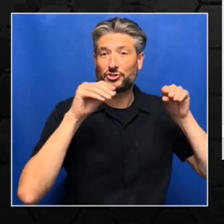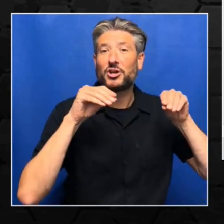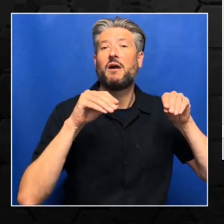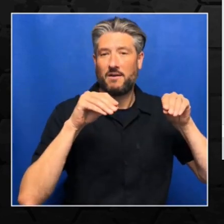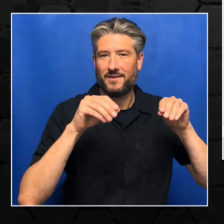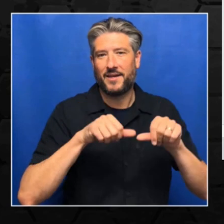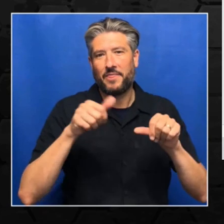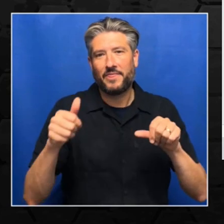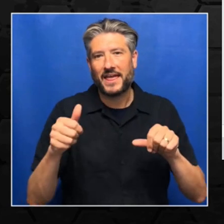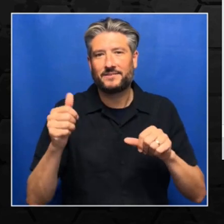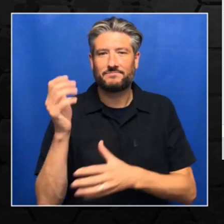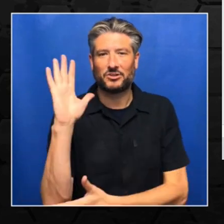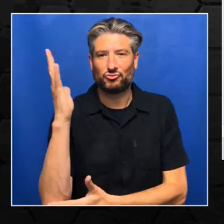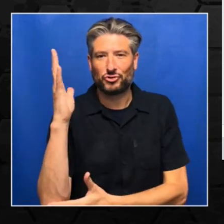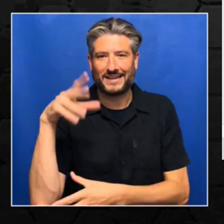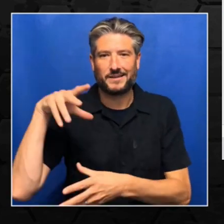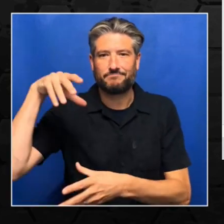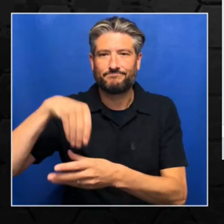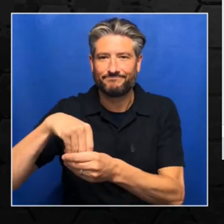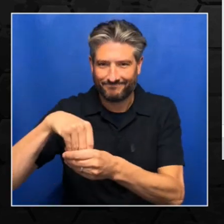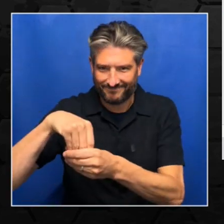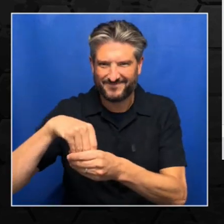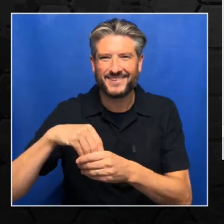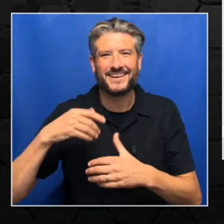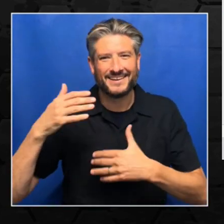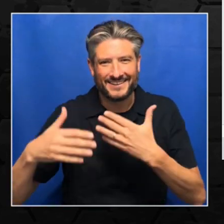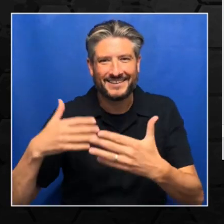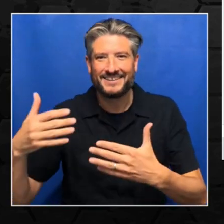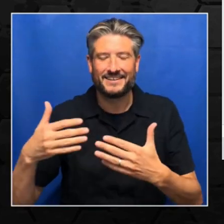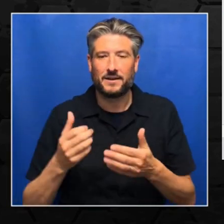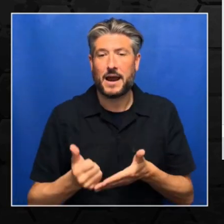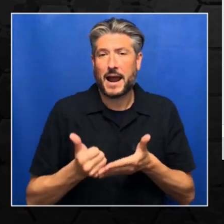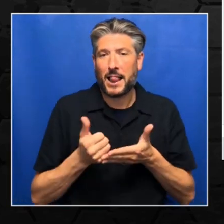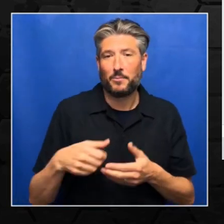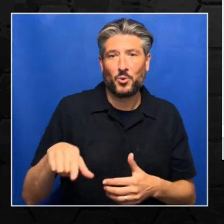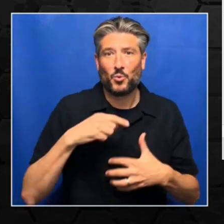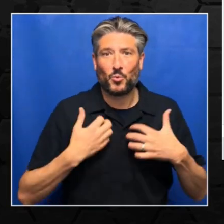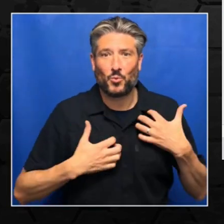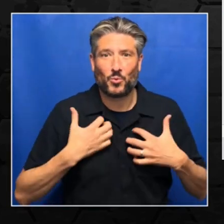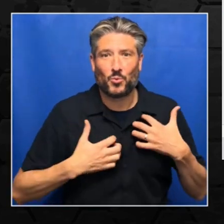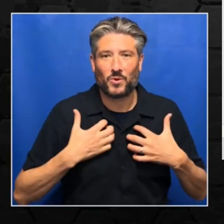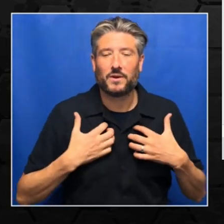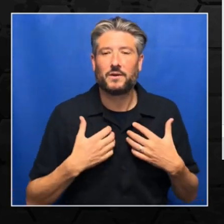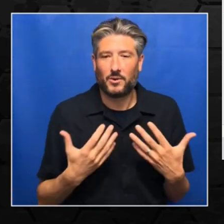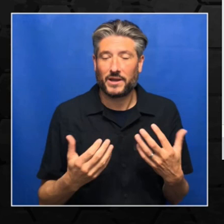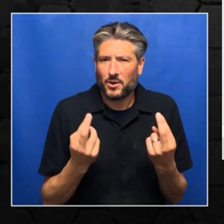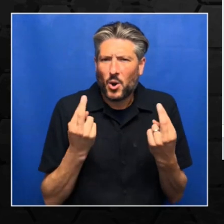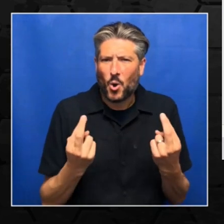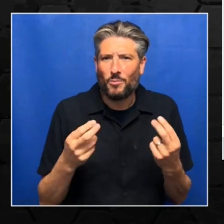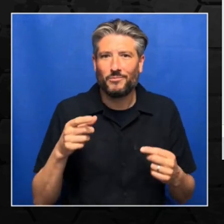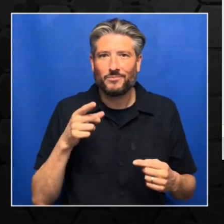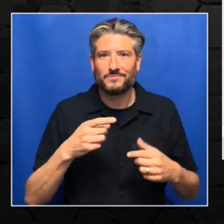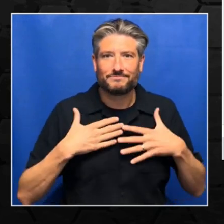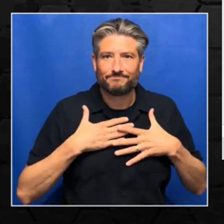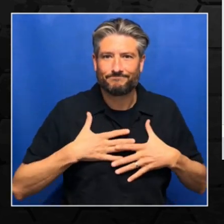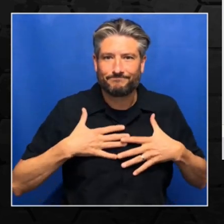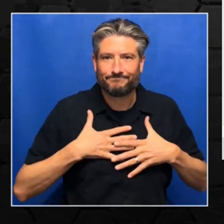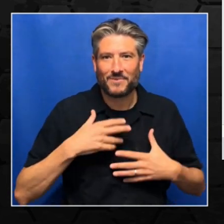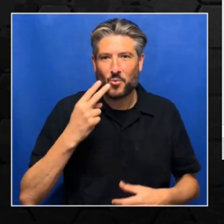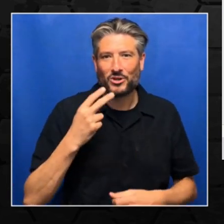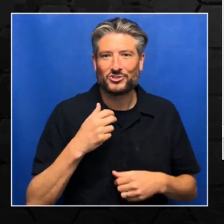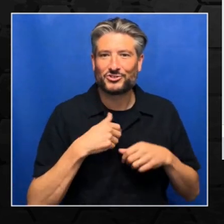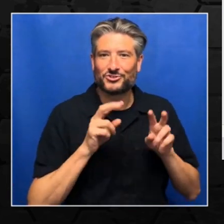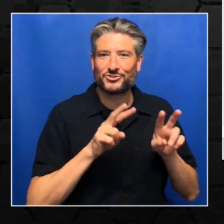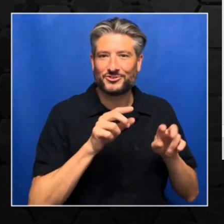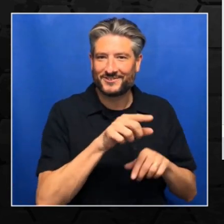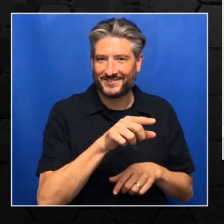too. And let's help ourselves too by learning all these informations. And yeah, I hope you enjoyed it. Thank you so much for joining. I really